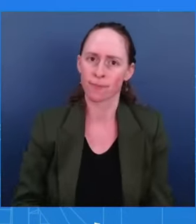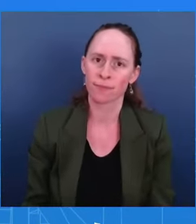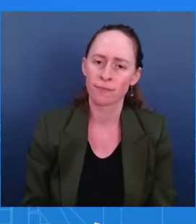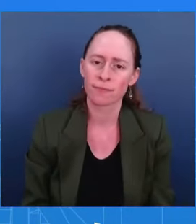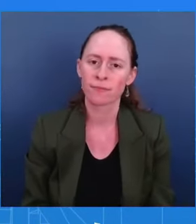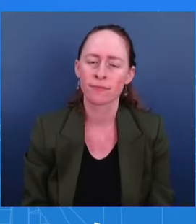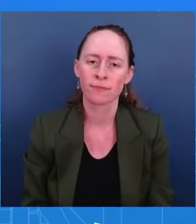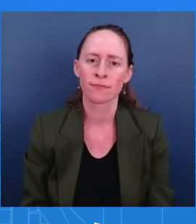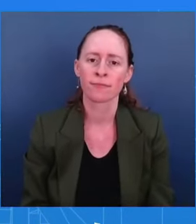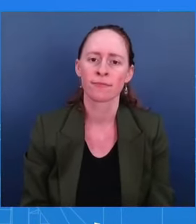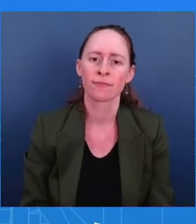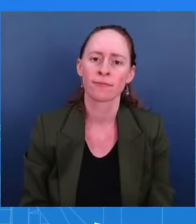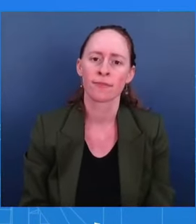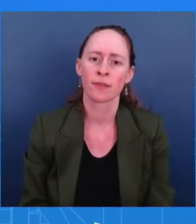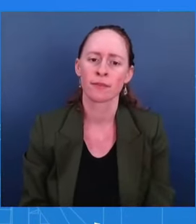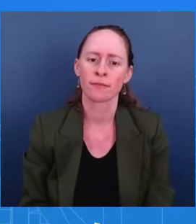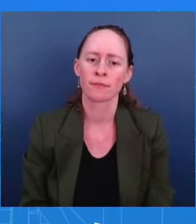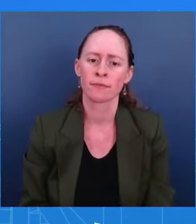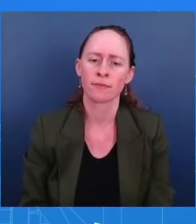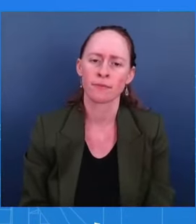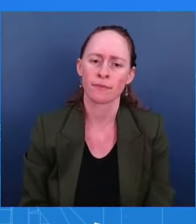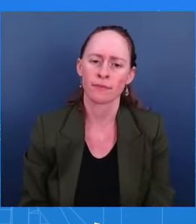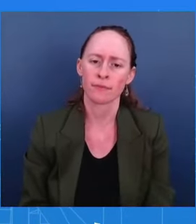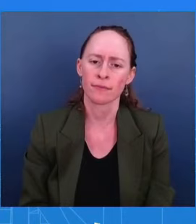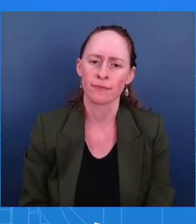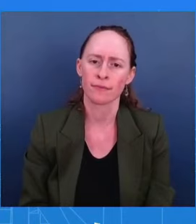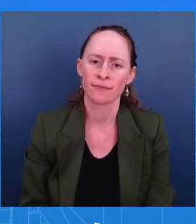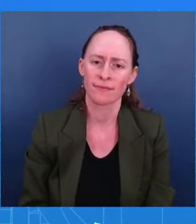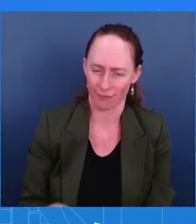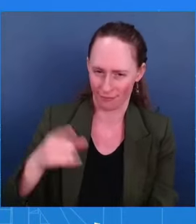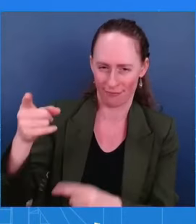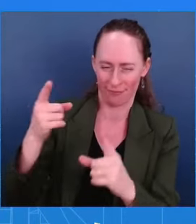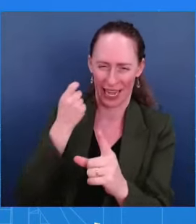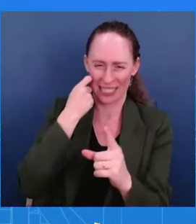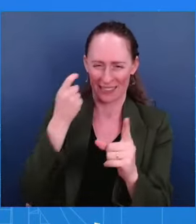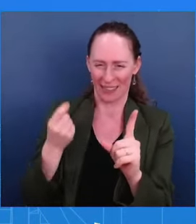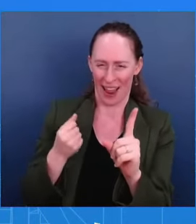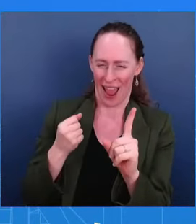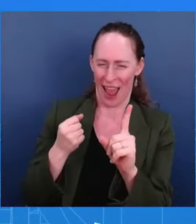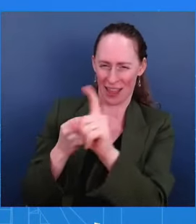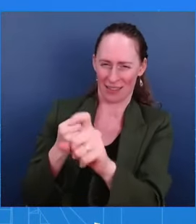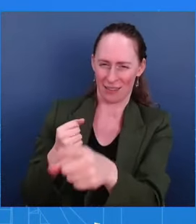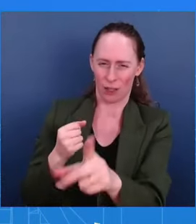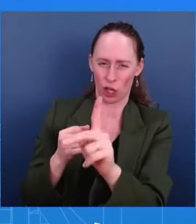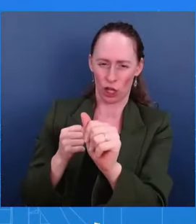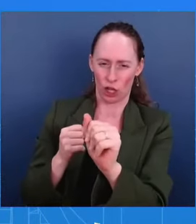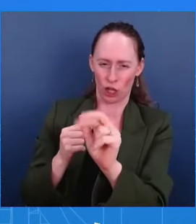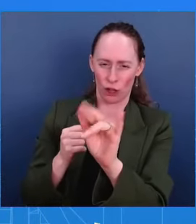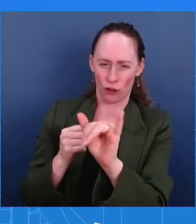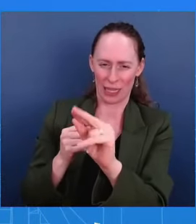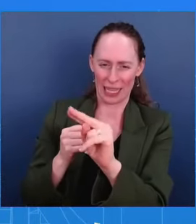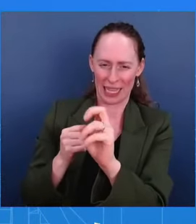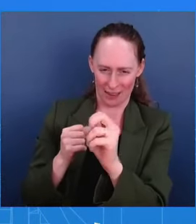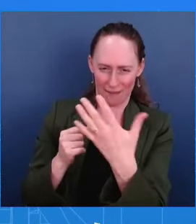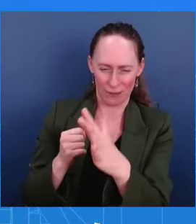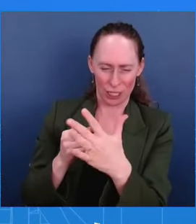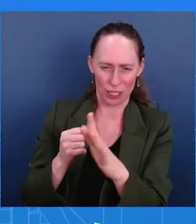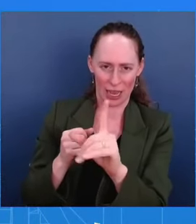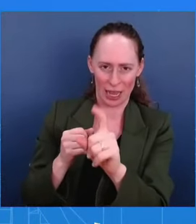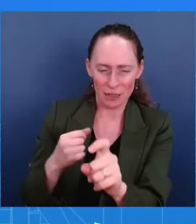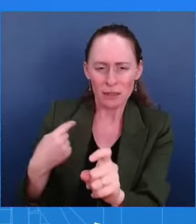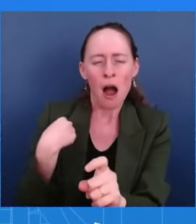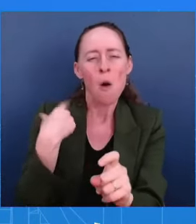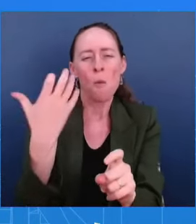yesterday, but my colleagues asked Karim in many different ways about the president's recent comments with regard